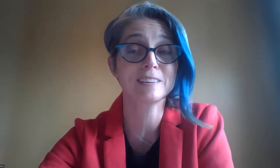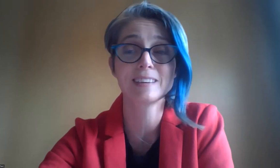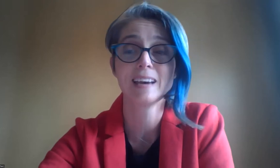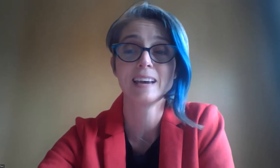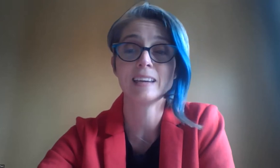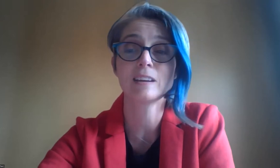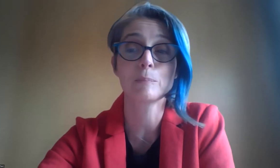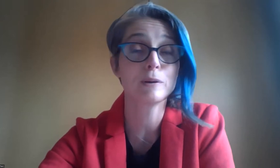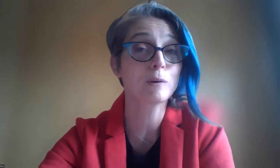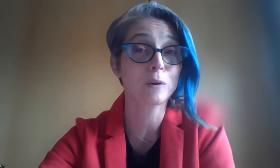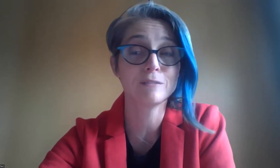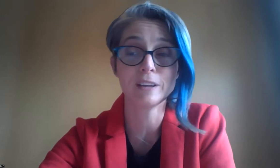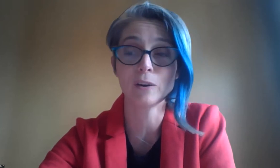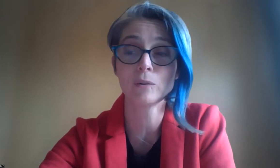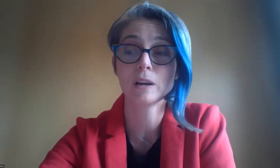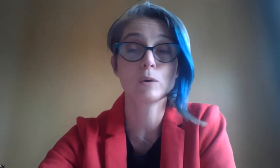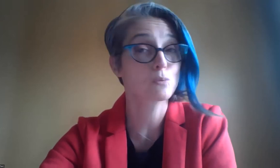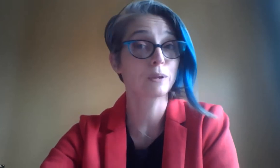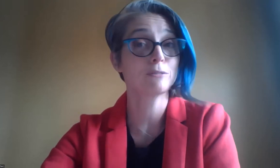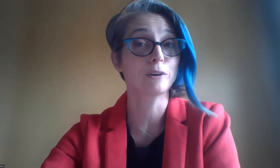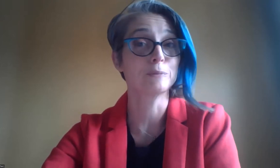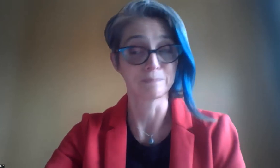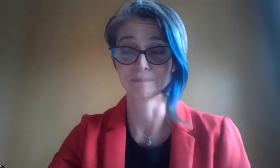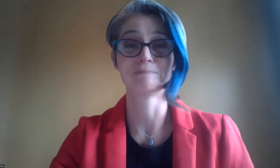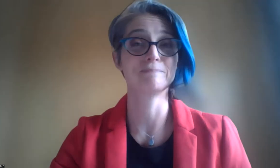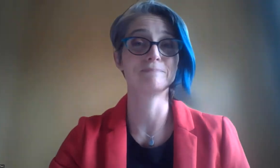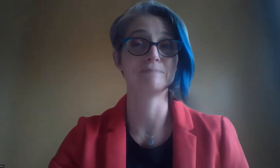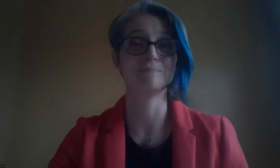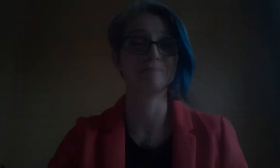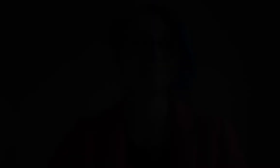remarks in a pre-recorded video which we'll play for you.